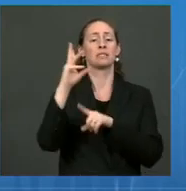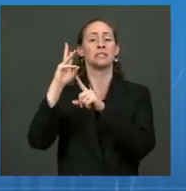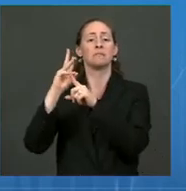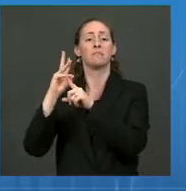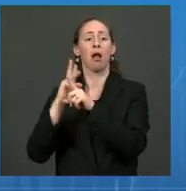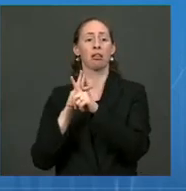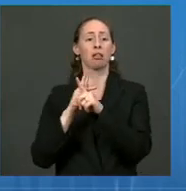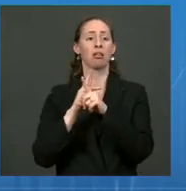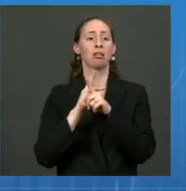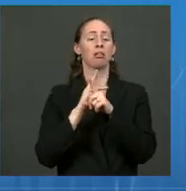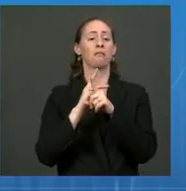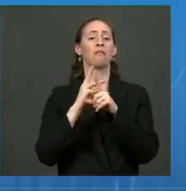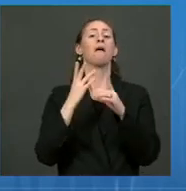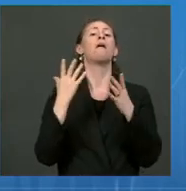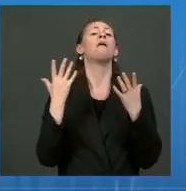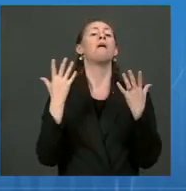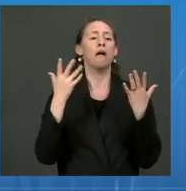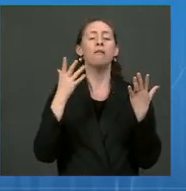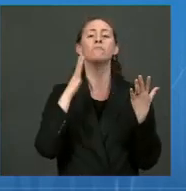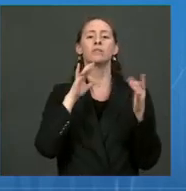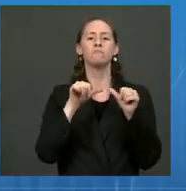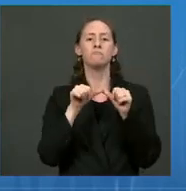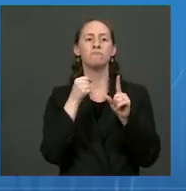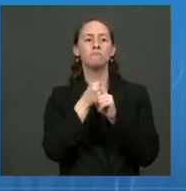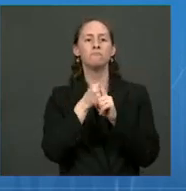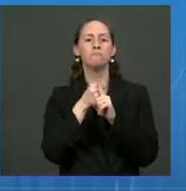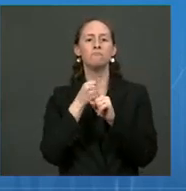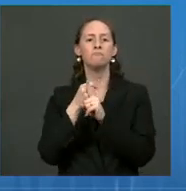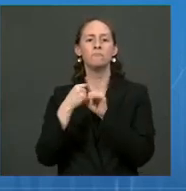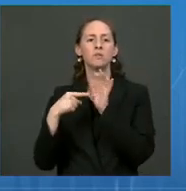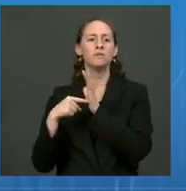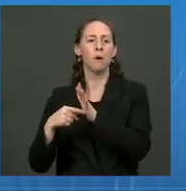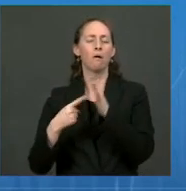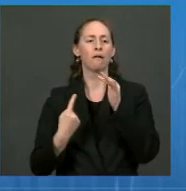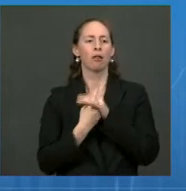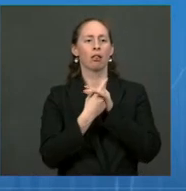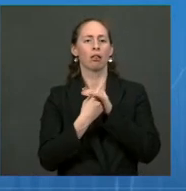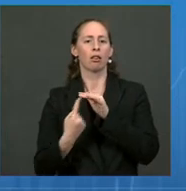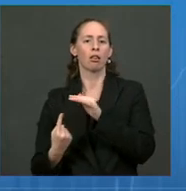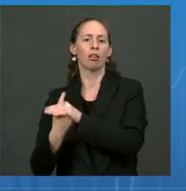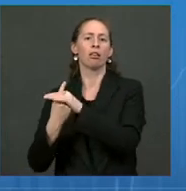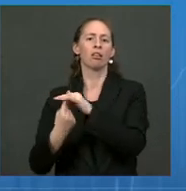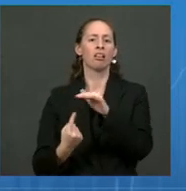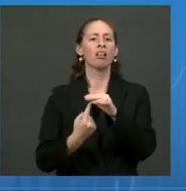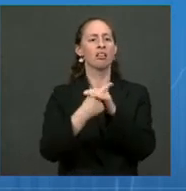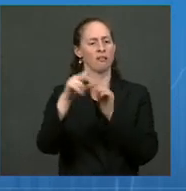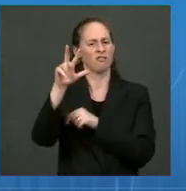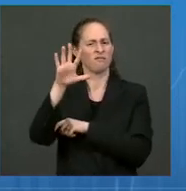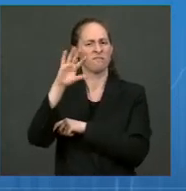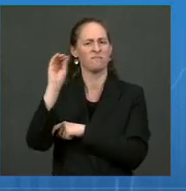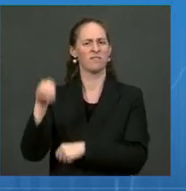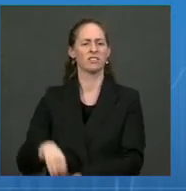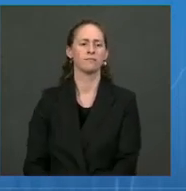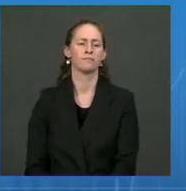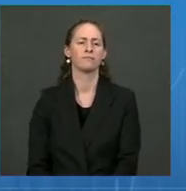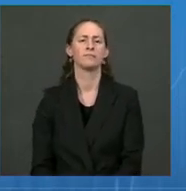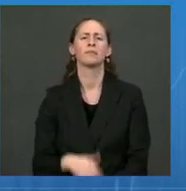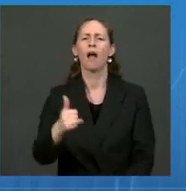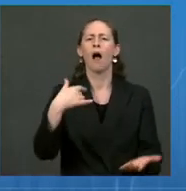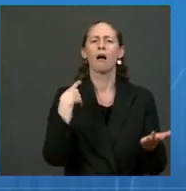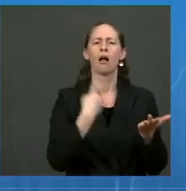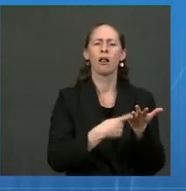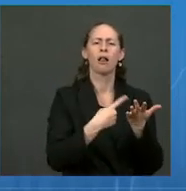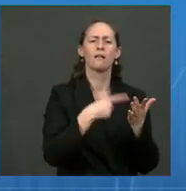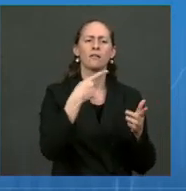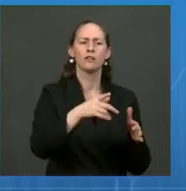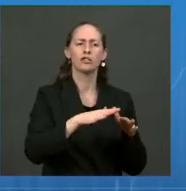of COVID-19. So that's the population in general. Next slide. What about children? It is very clear now